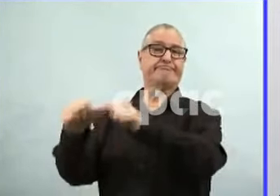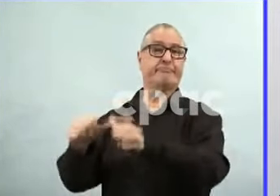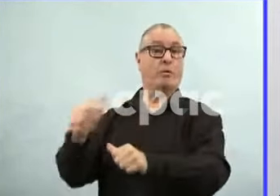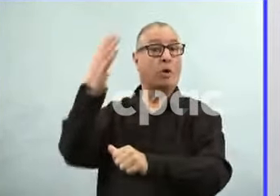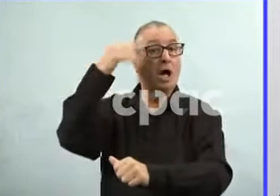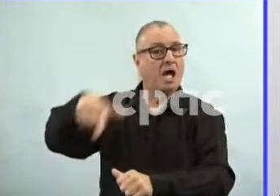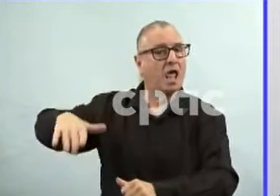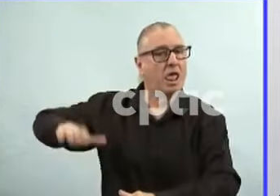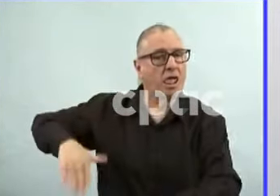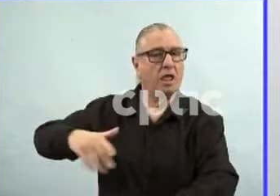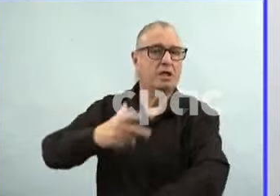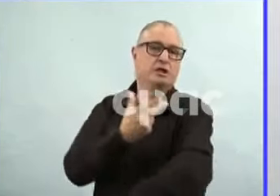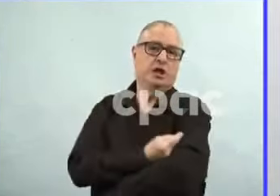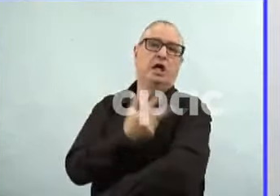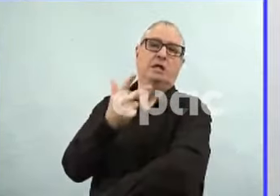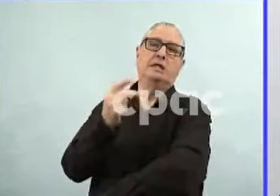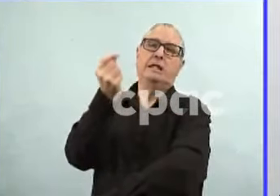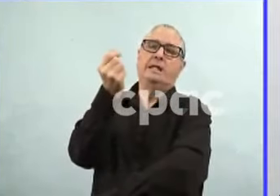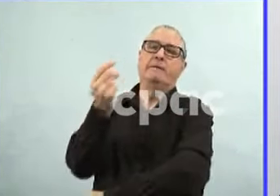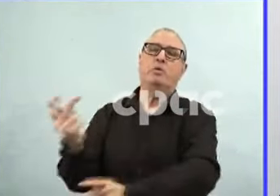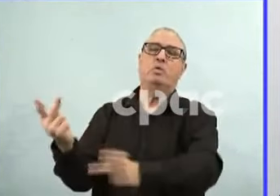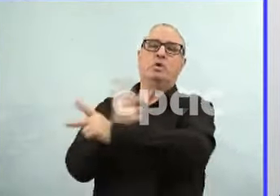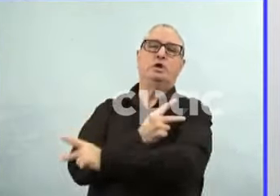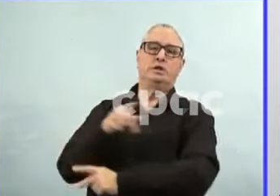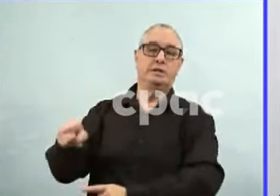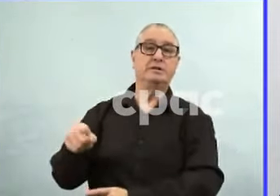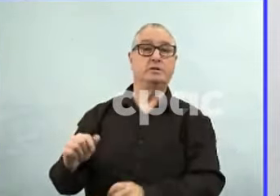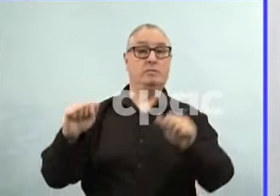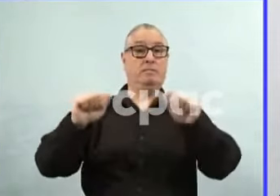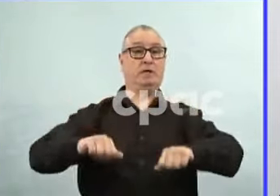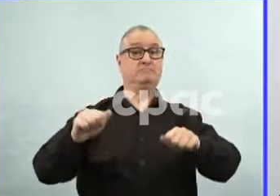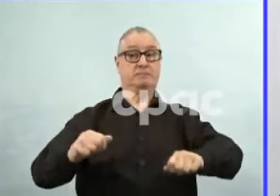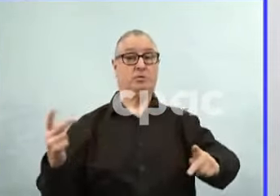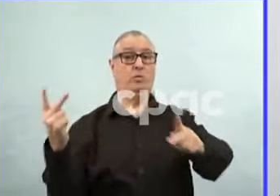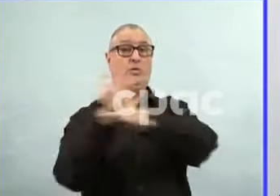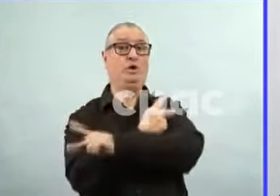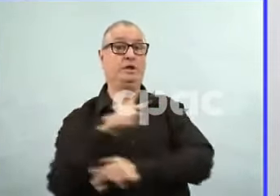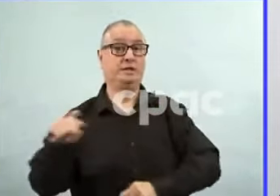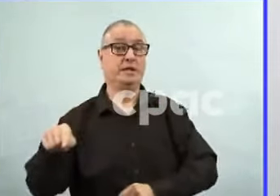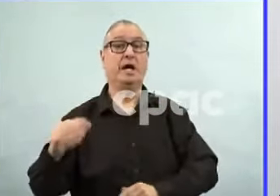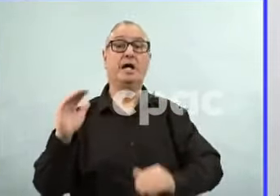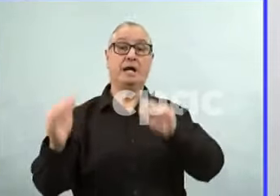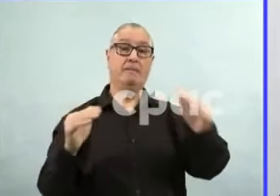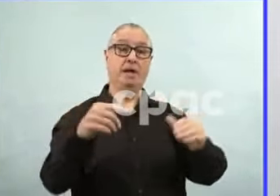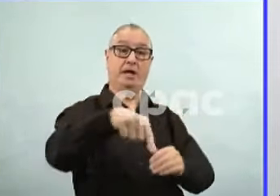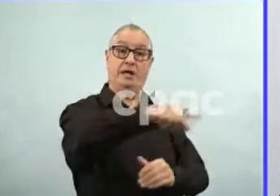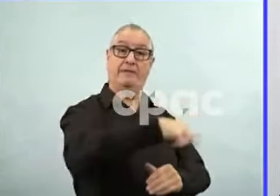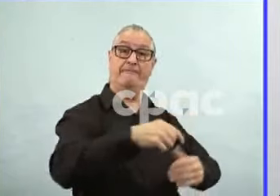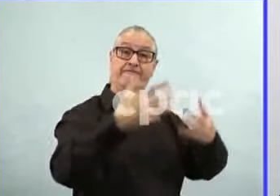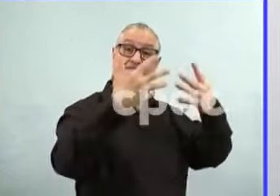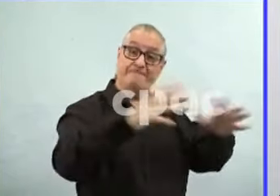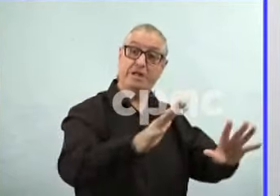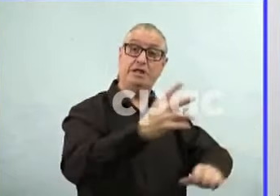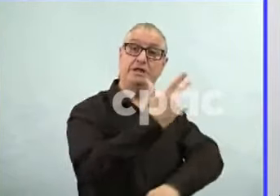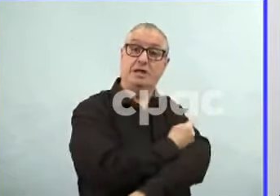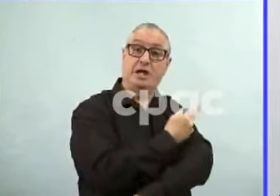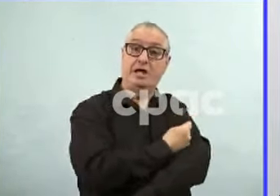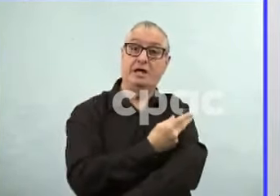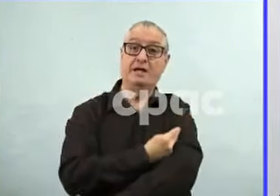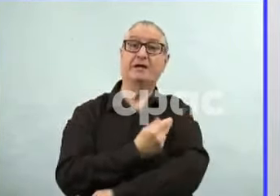contracting COVID are by far more concerning than the potential for temporary and mild side effects from the vaccine.